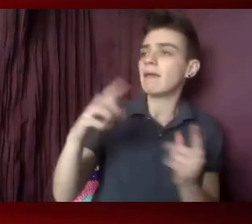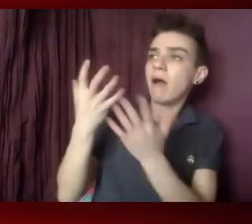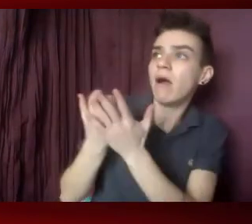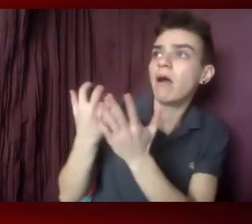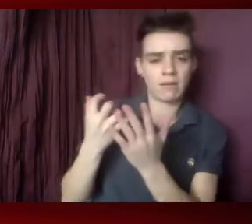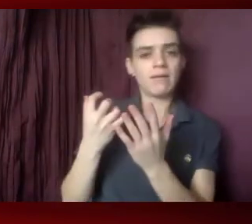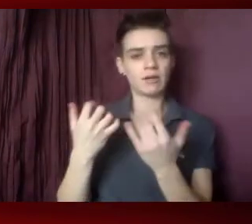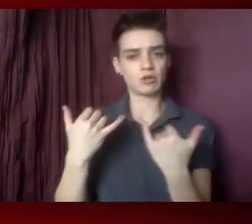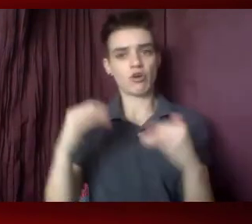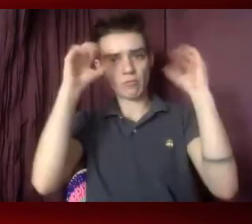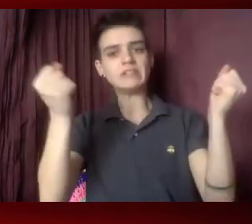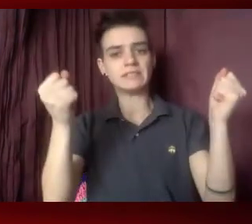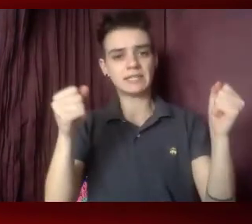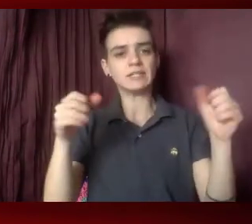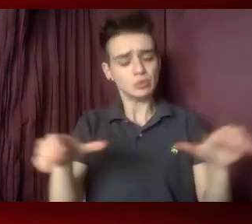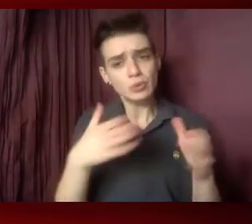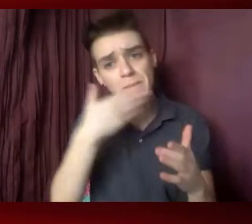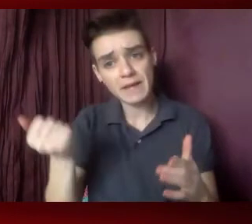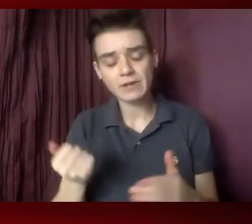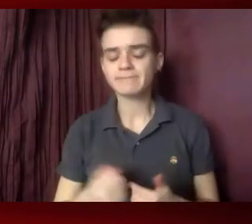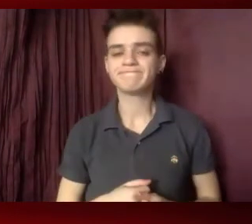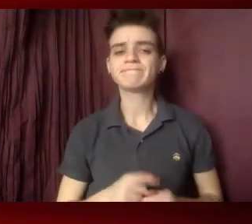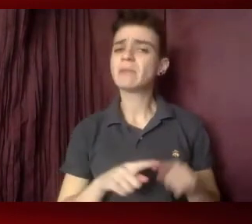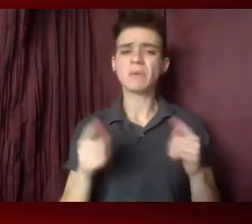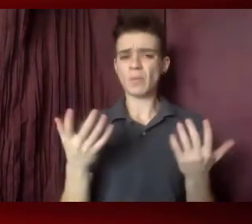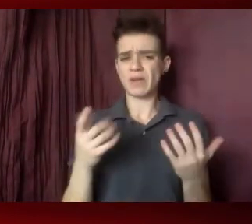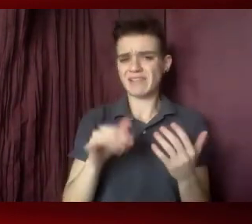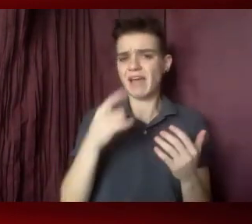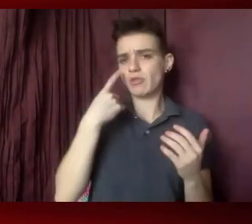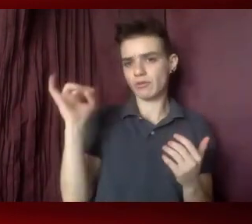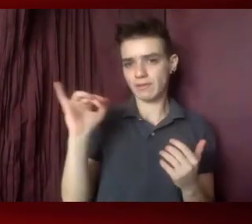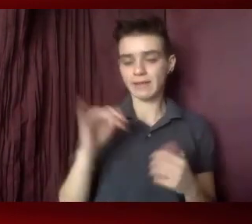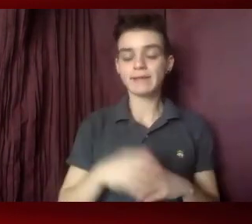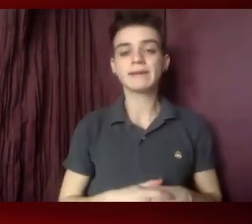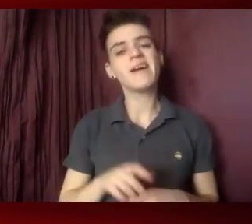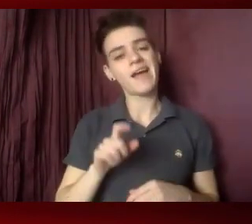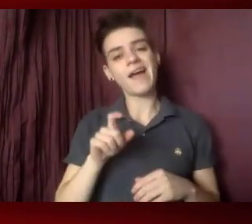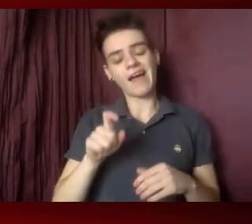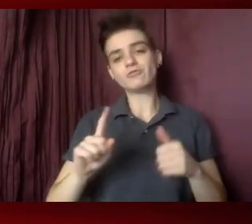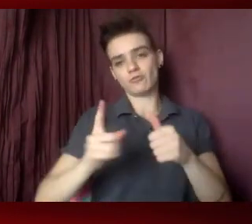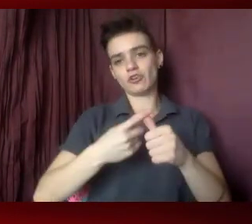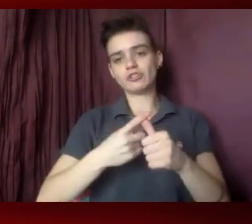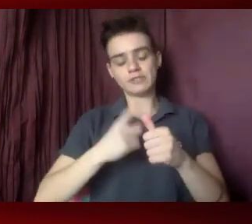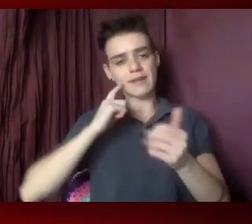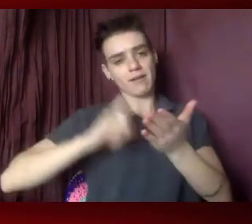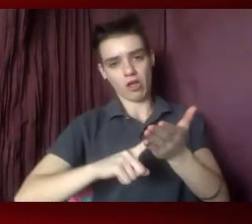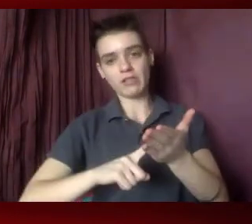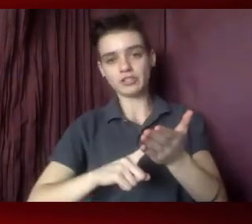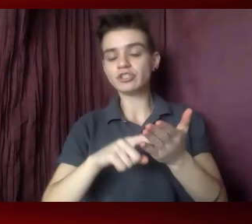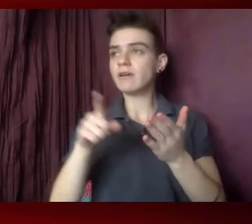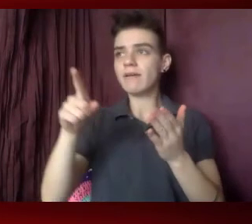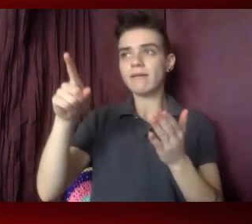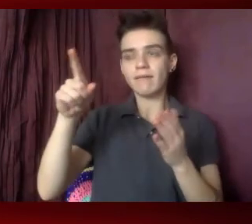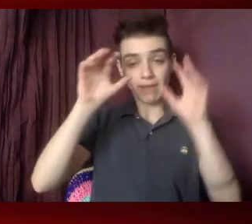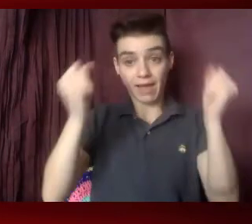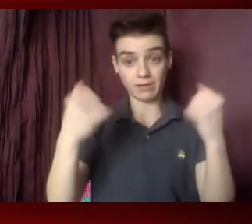does that look like? I would be remiss before I go into the brief if I didn't acknowledge that we must hold the administration accountable